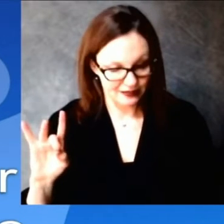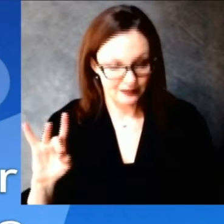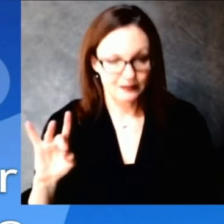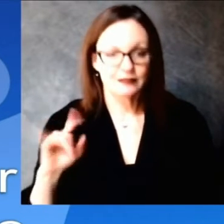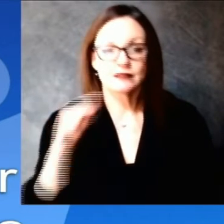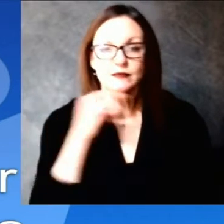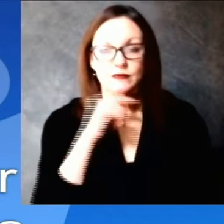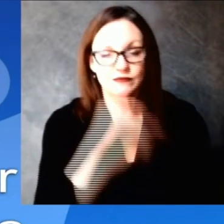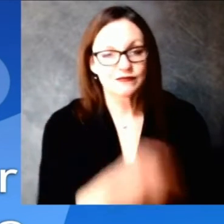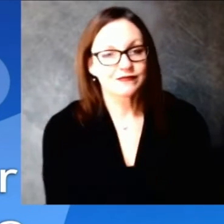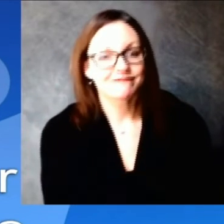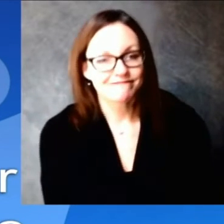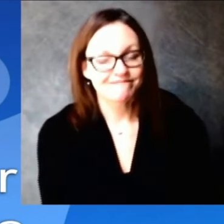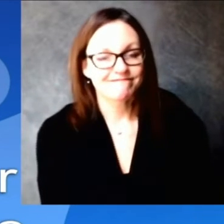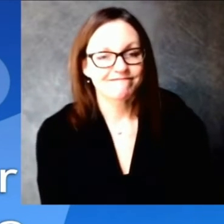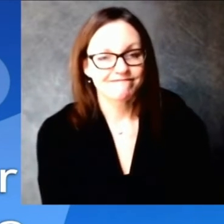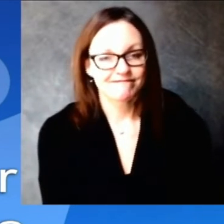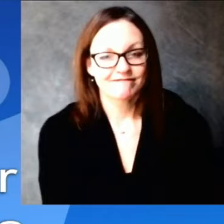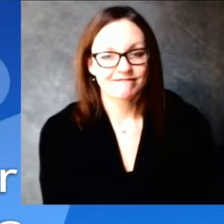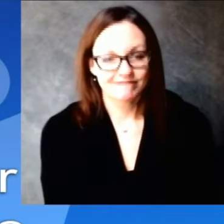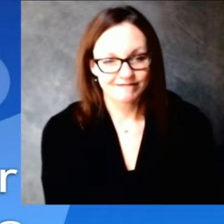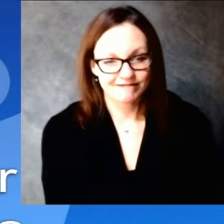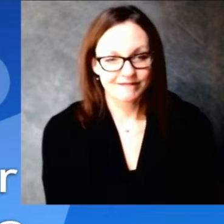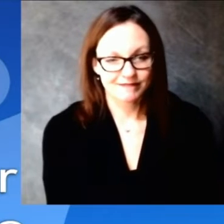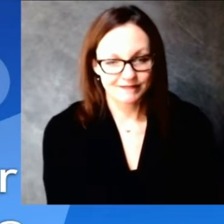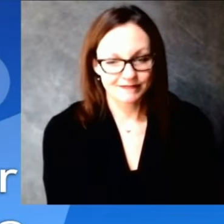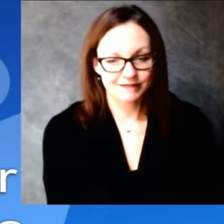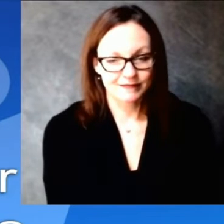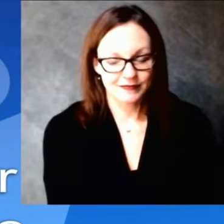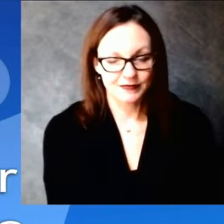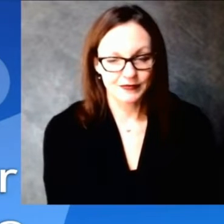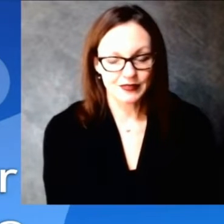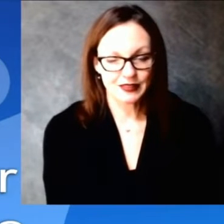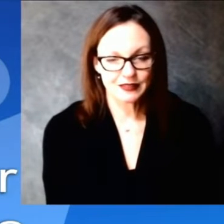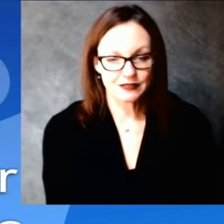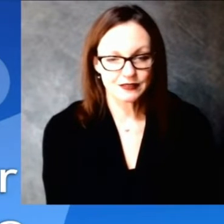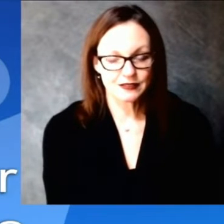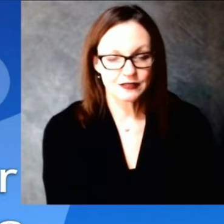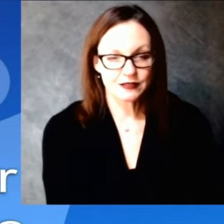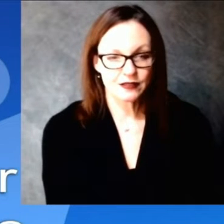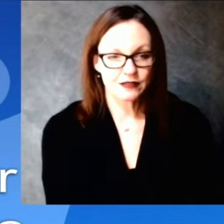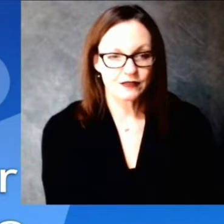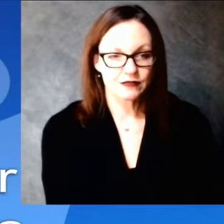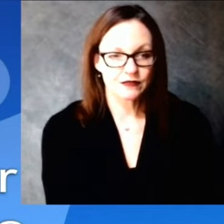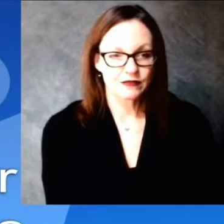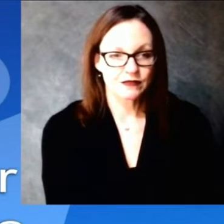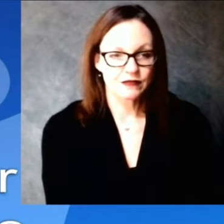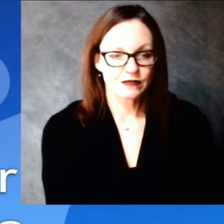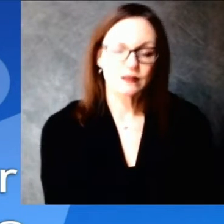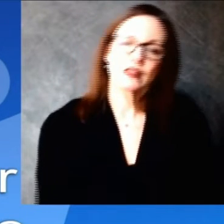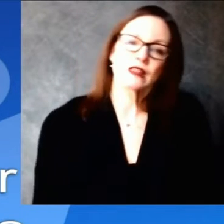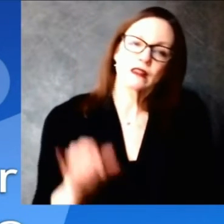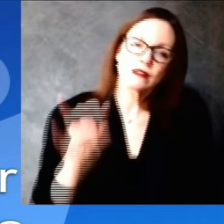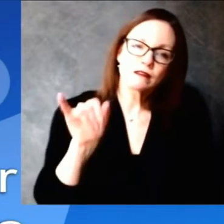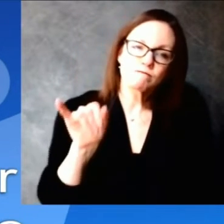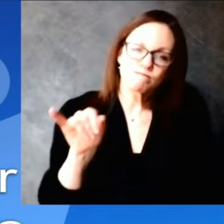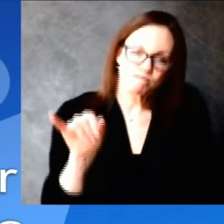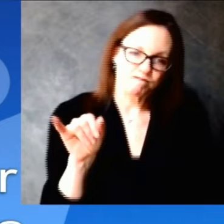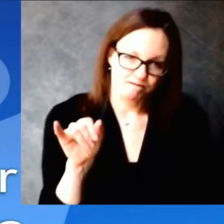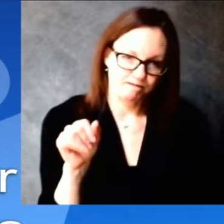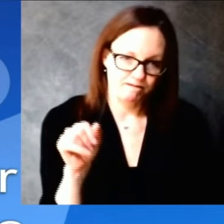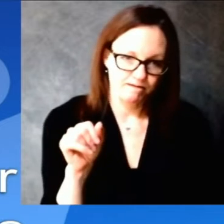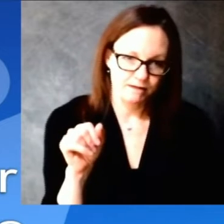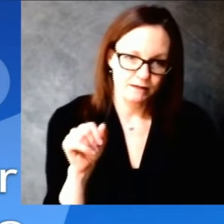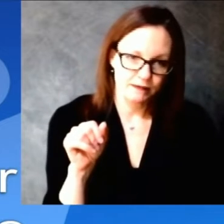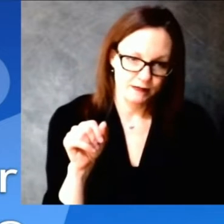hi thank you for taking my question um i guess my question is can you tell us when the walgreens is in wisconsin will actually